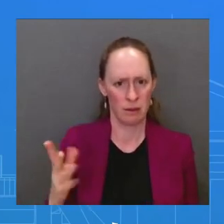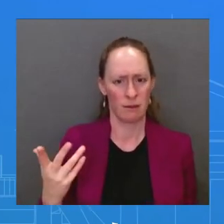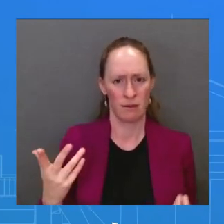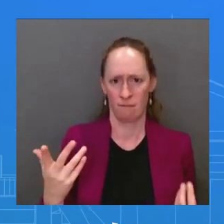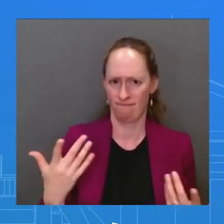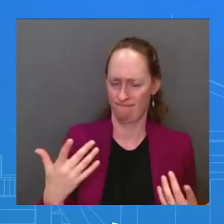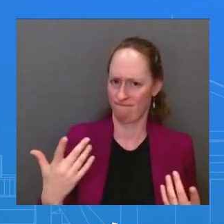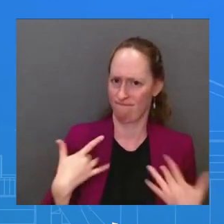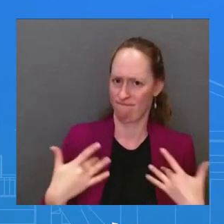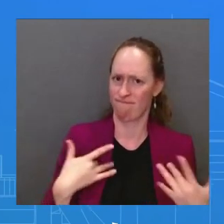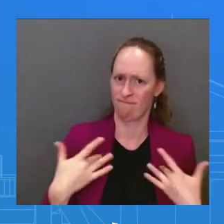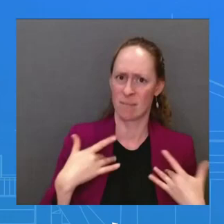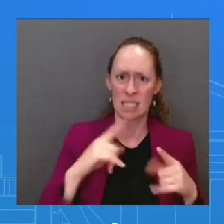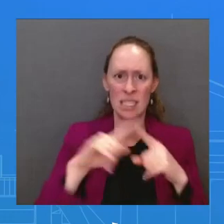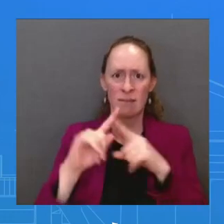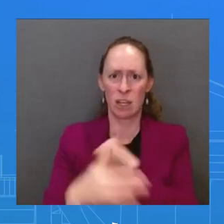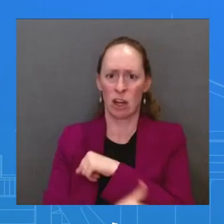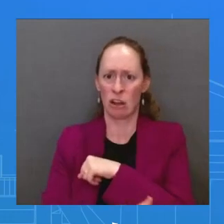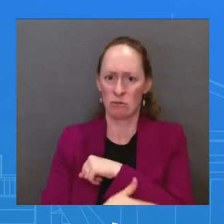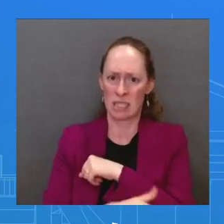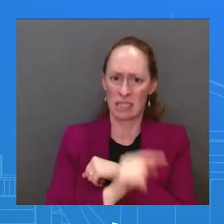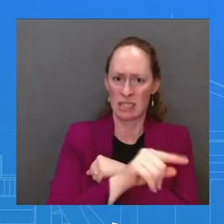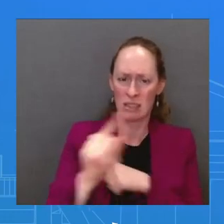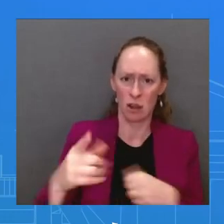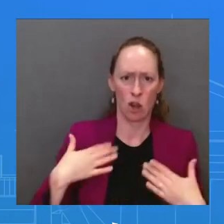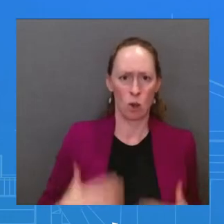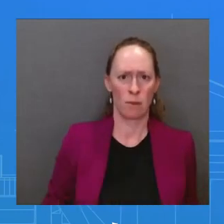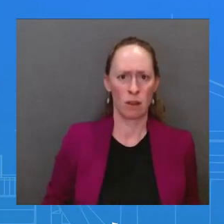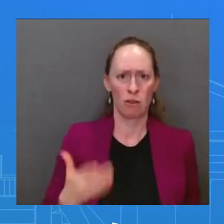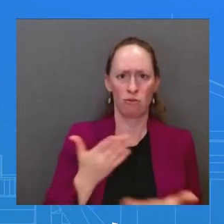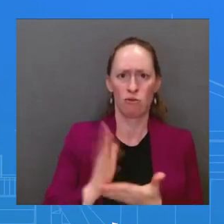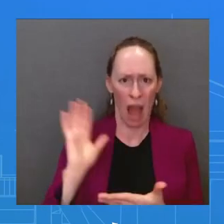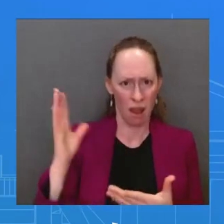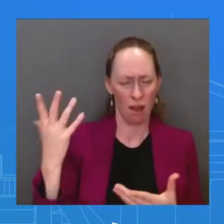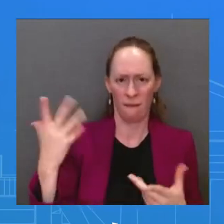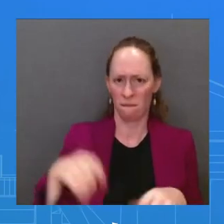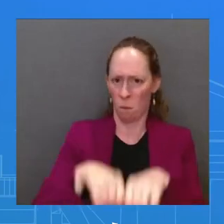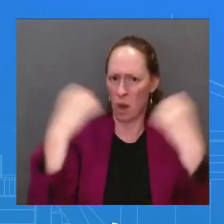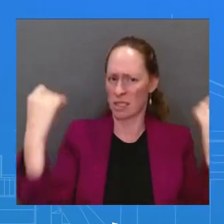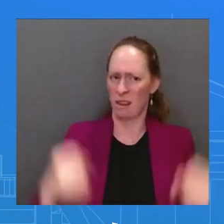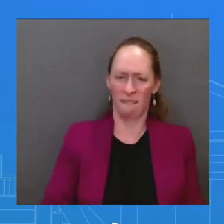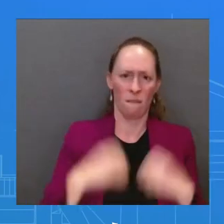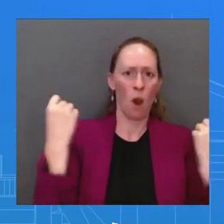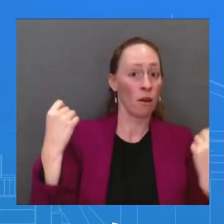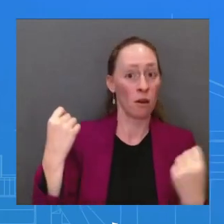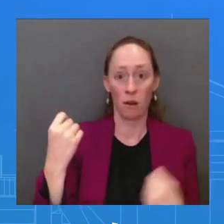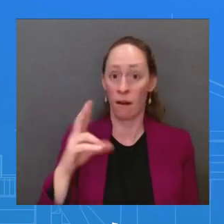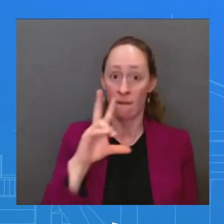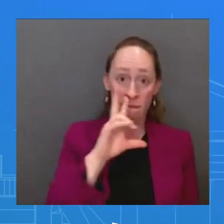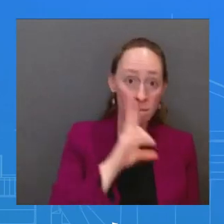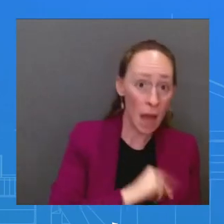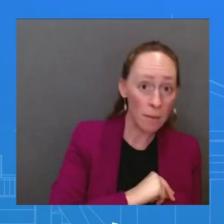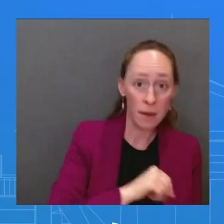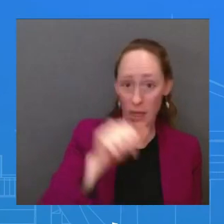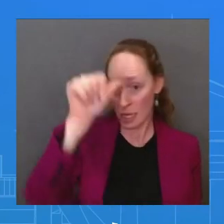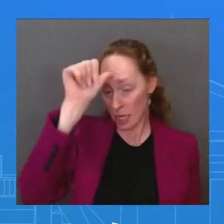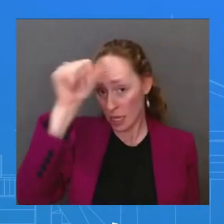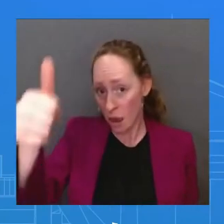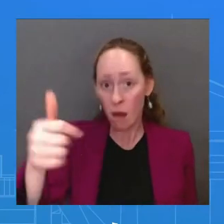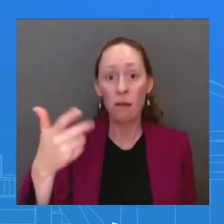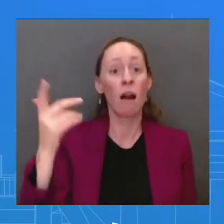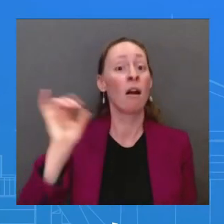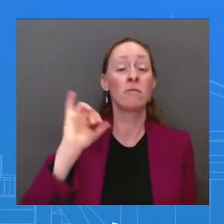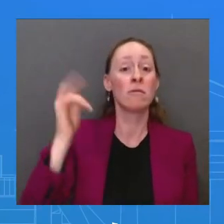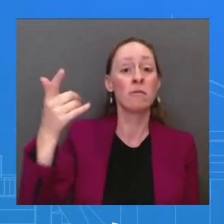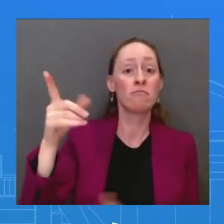passages about their restrictions on freedom of expression for the media, threats of violence, arrests, this sort of